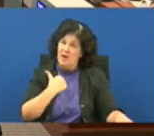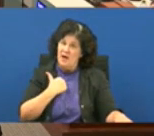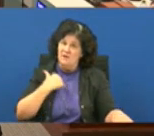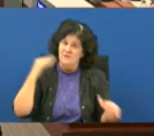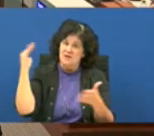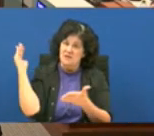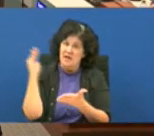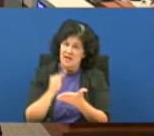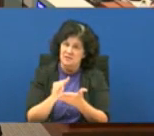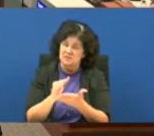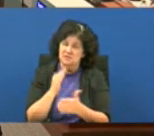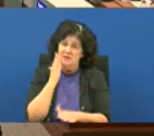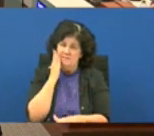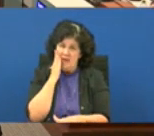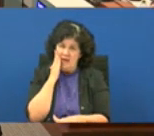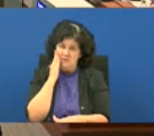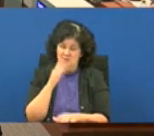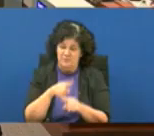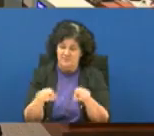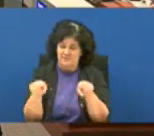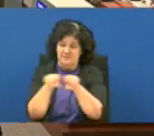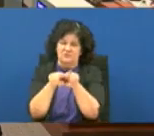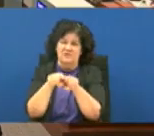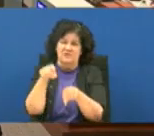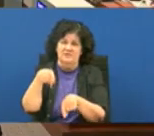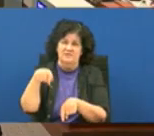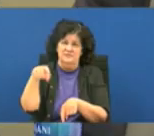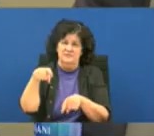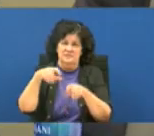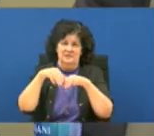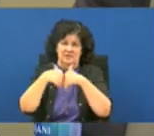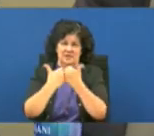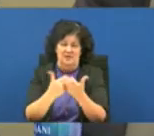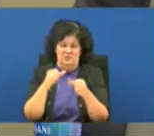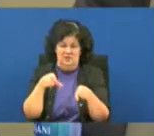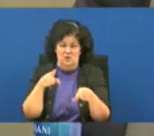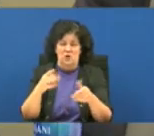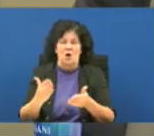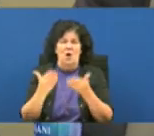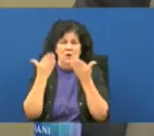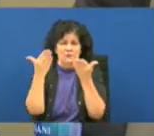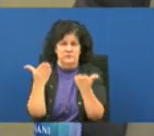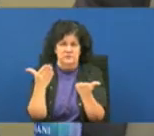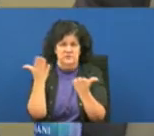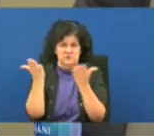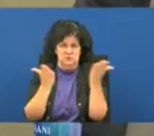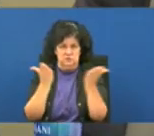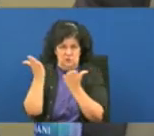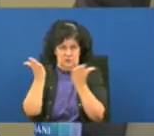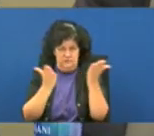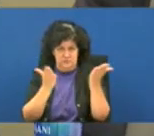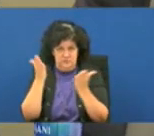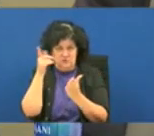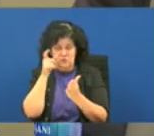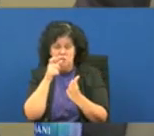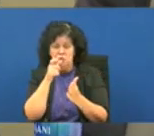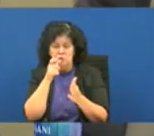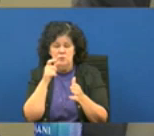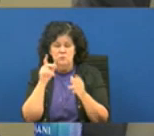but we have the same need how are you able to properly service the people that are coming into that facility